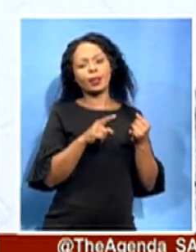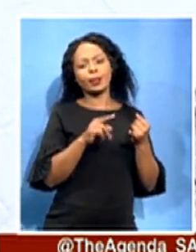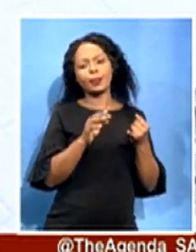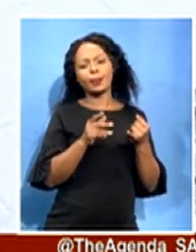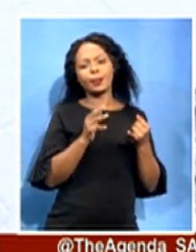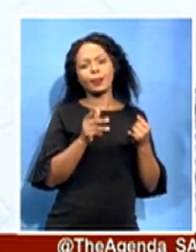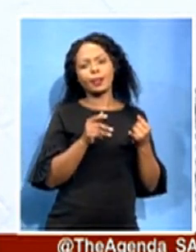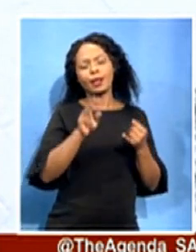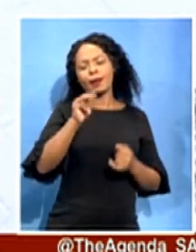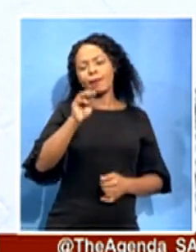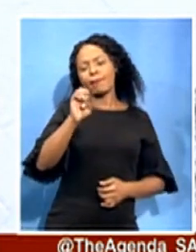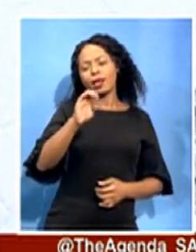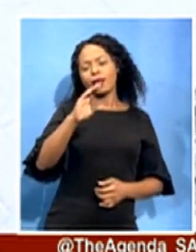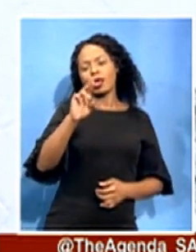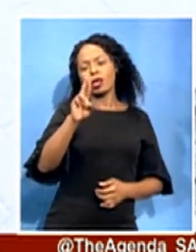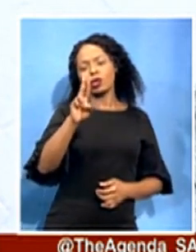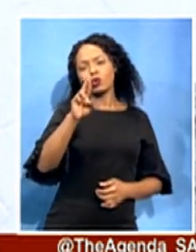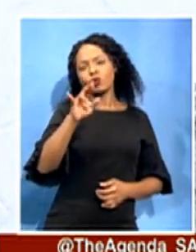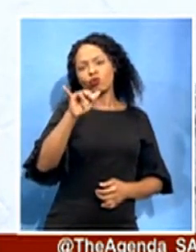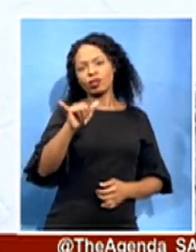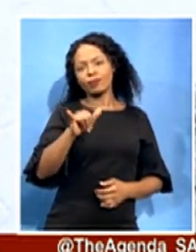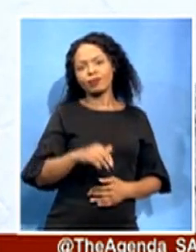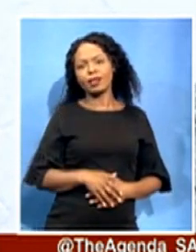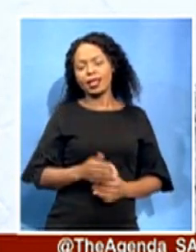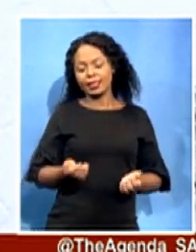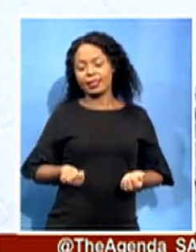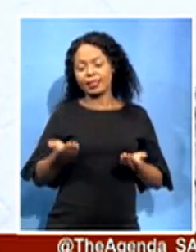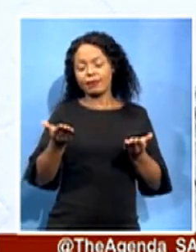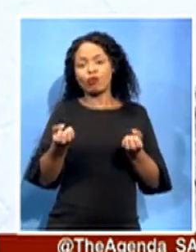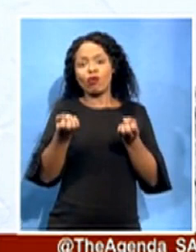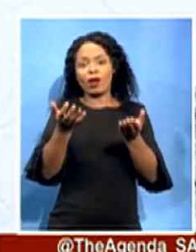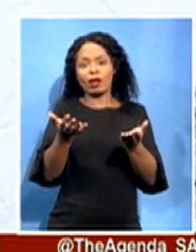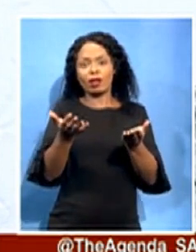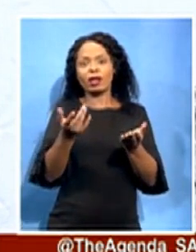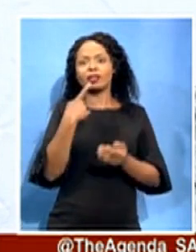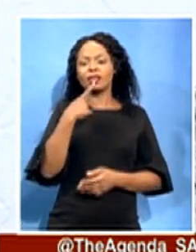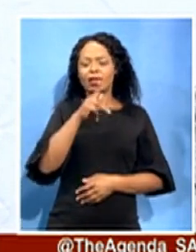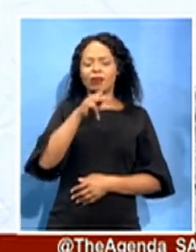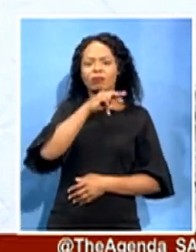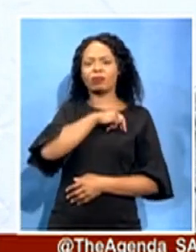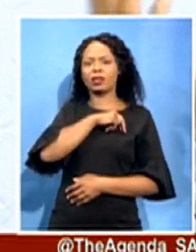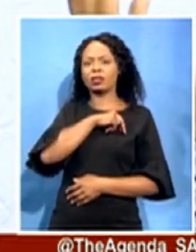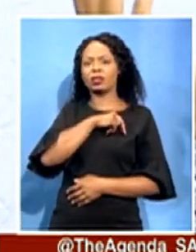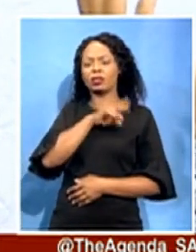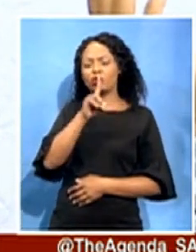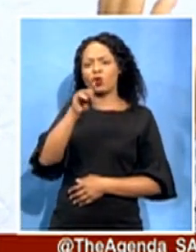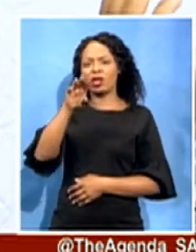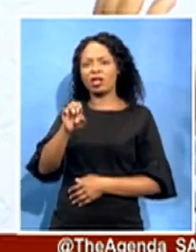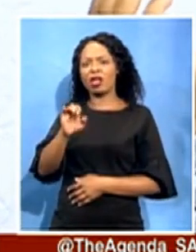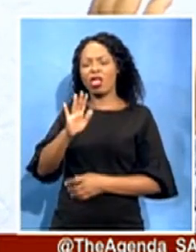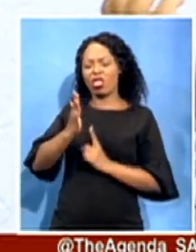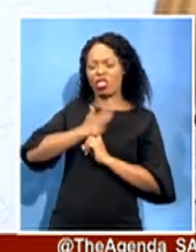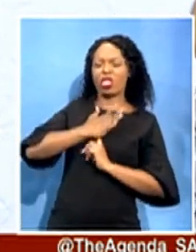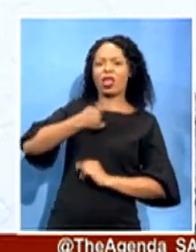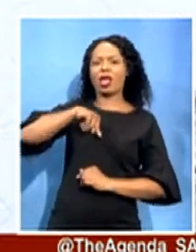service providers were complaining that KZNTOE is squeezing them to the bone in terms of prices. But again, that was ignored,